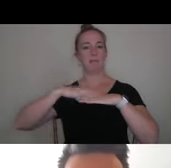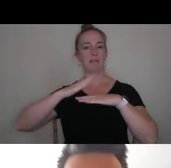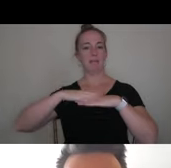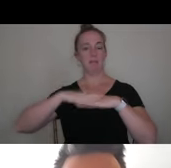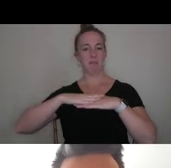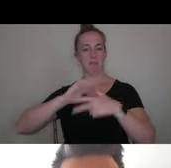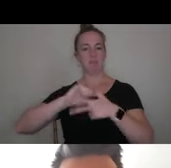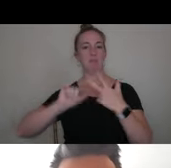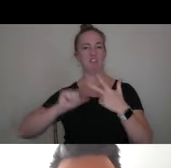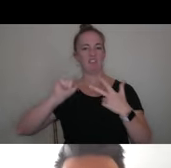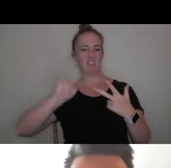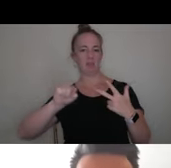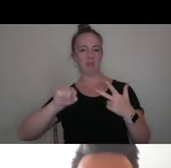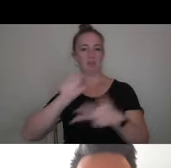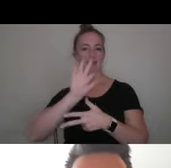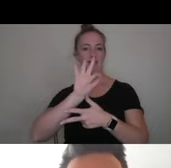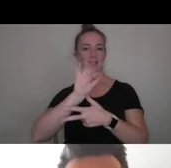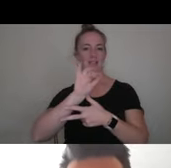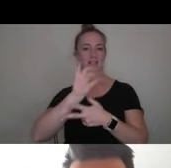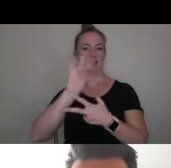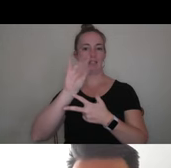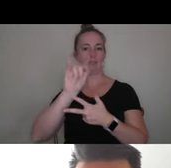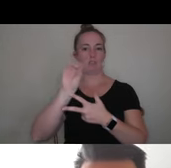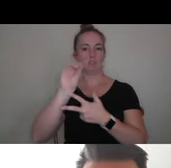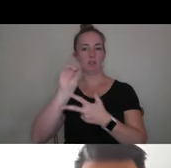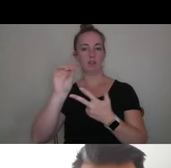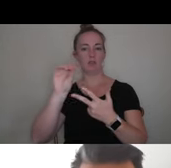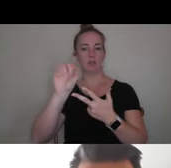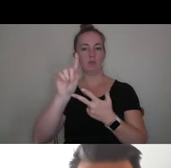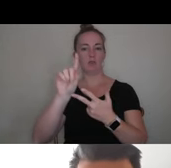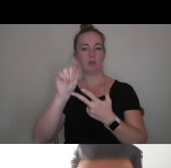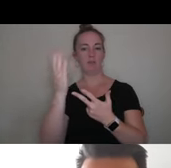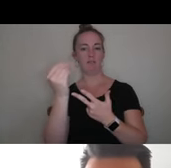TOEFL, a 7.0 in IELTS, or a 115 DET.